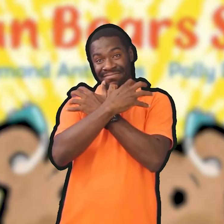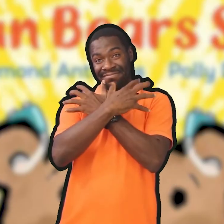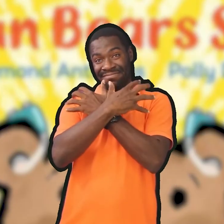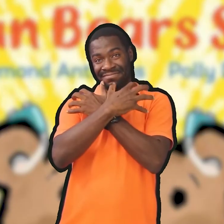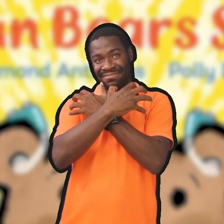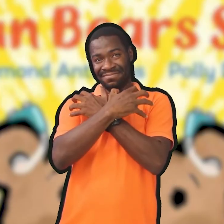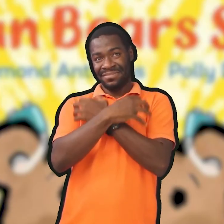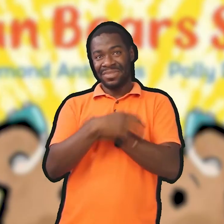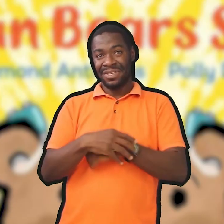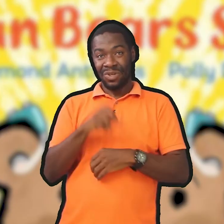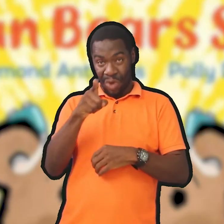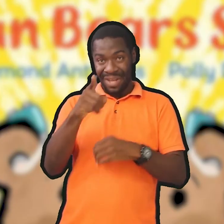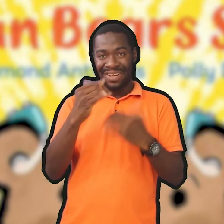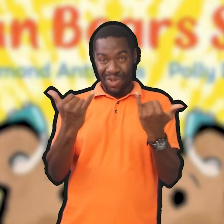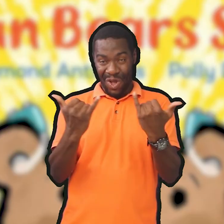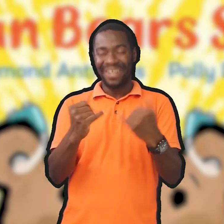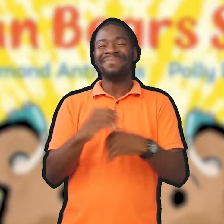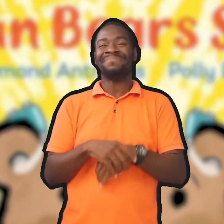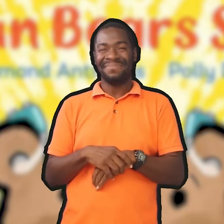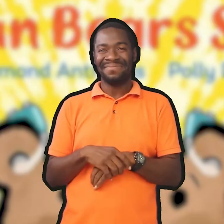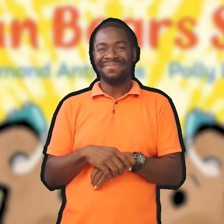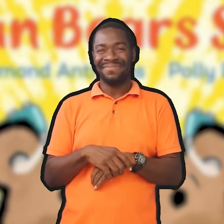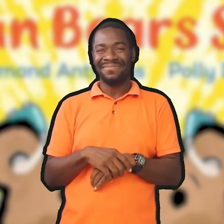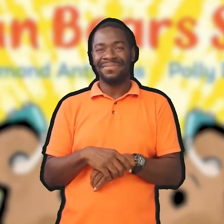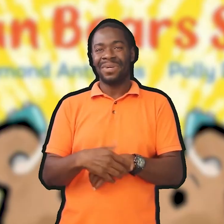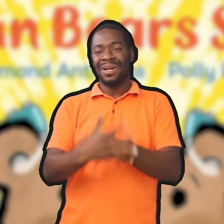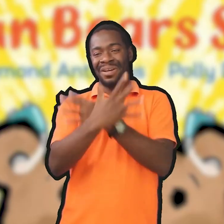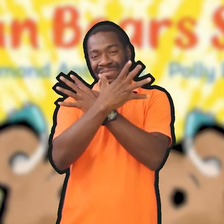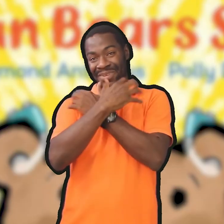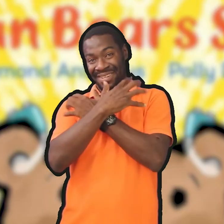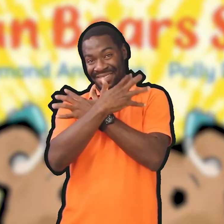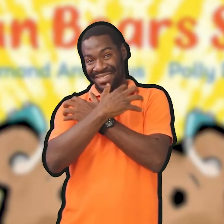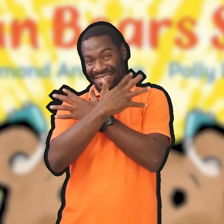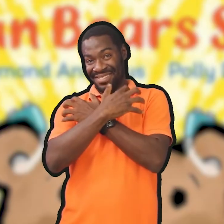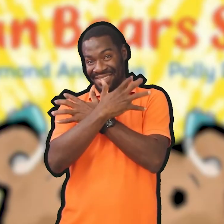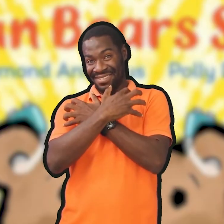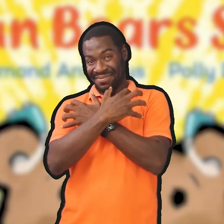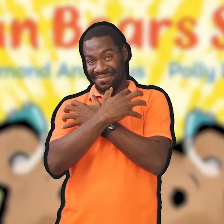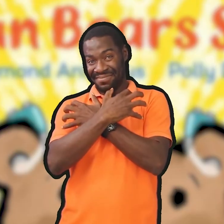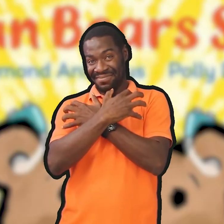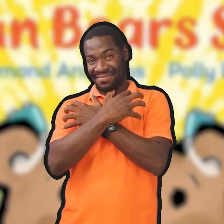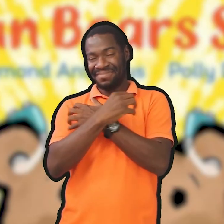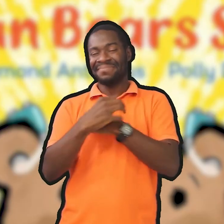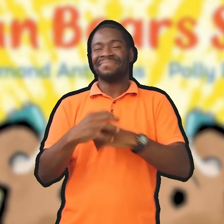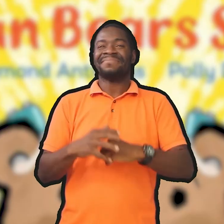Bear. Now you try. Bear. Bear.